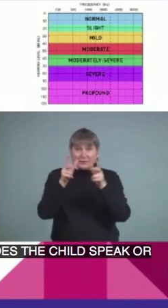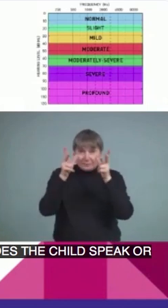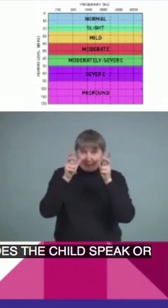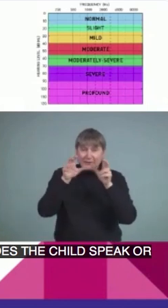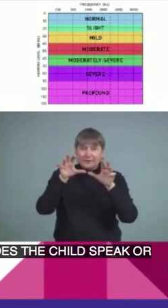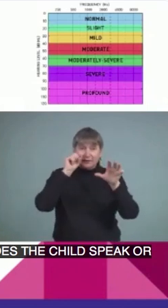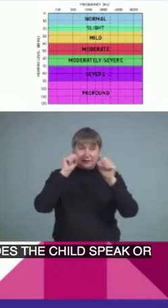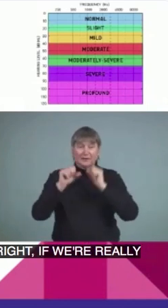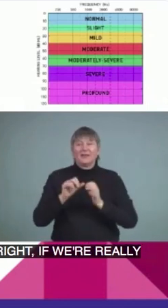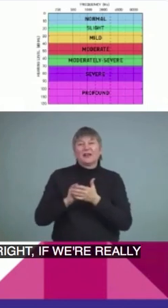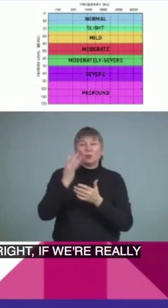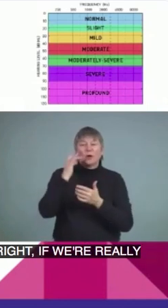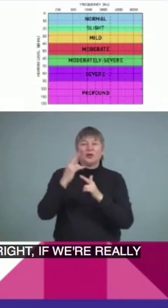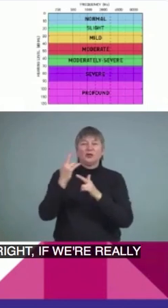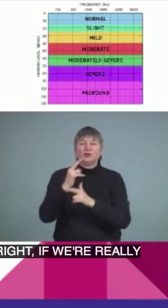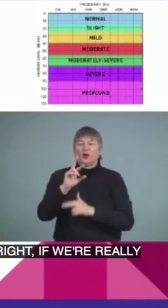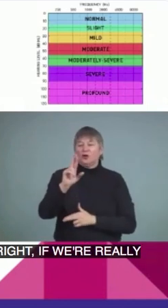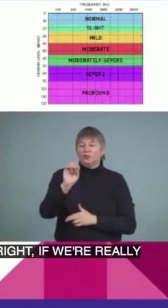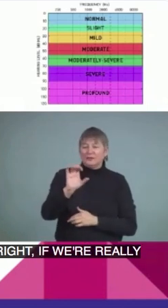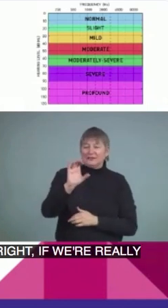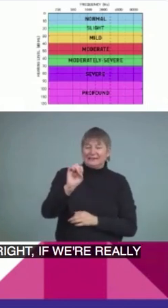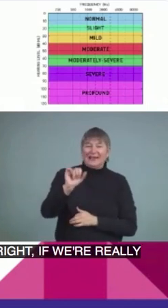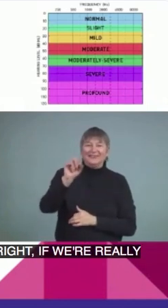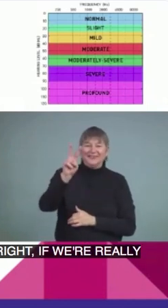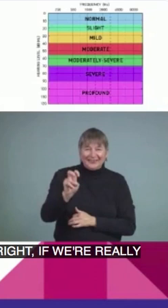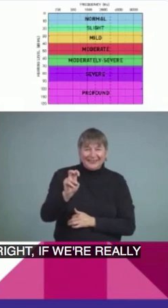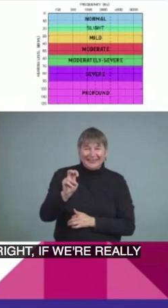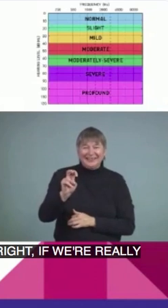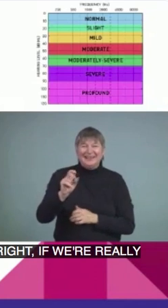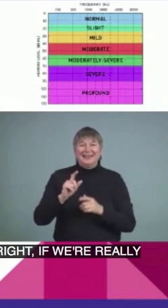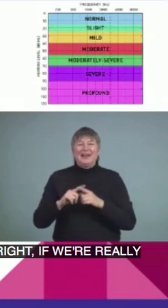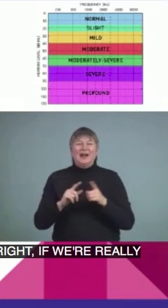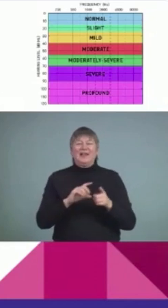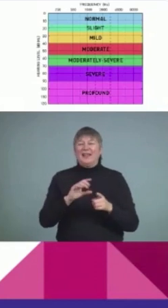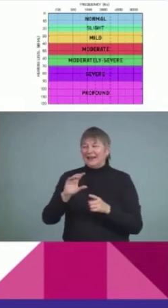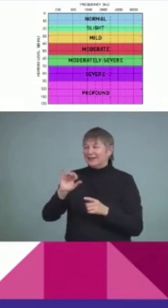that's why we have receiving. Okay, there you go. I'm learning as we do this, too.